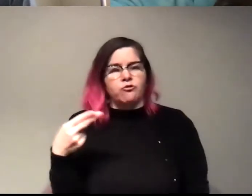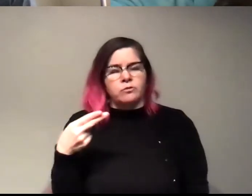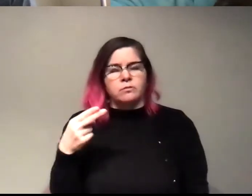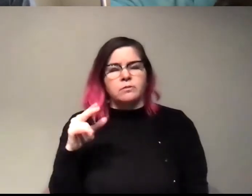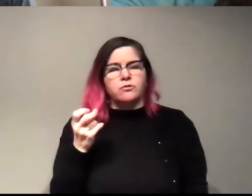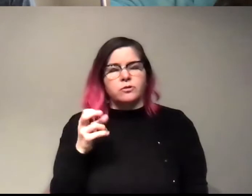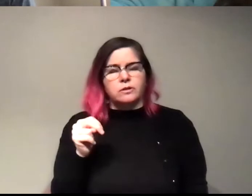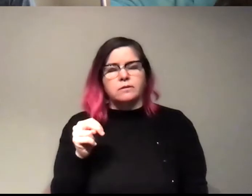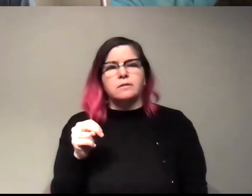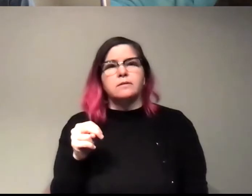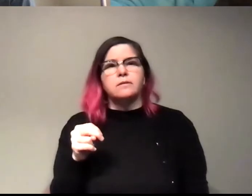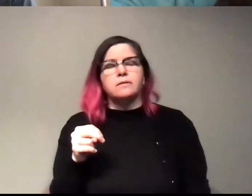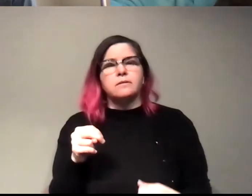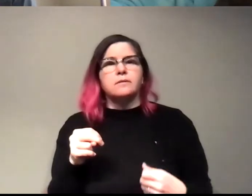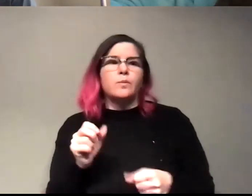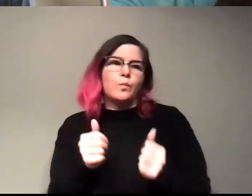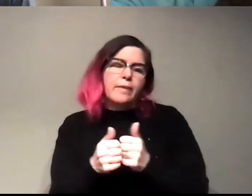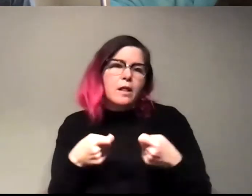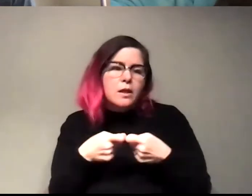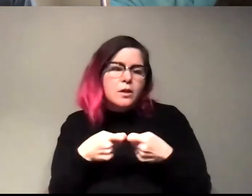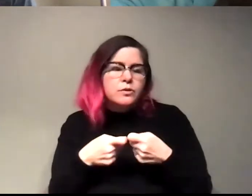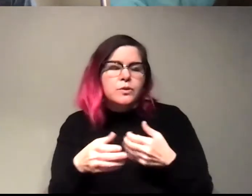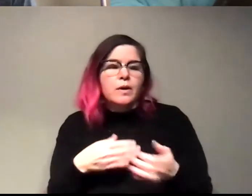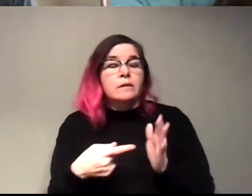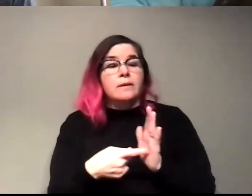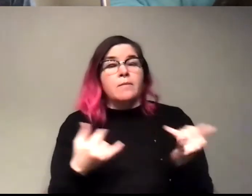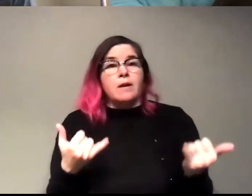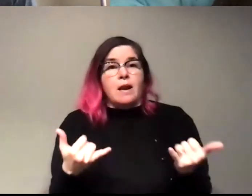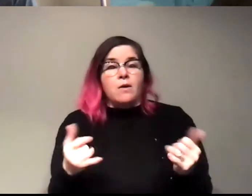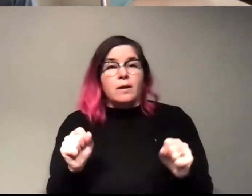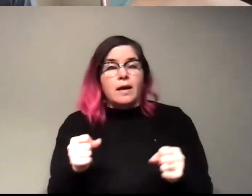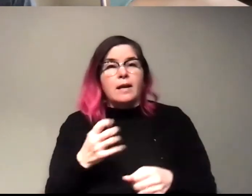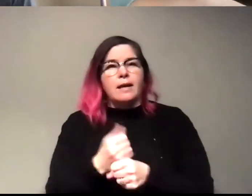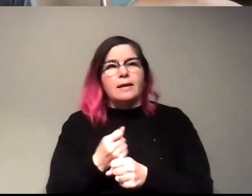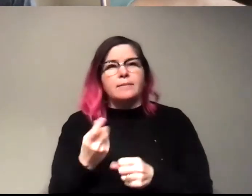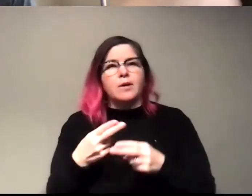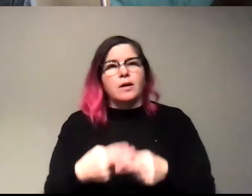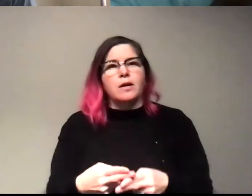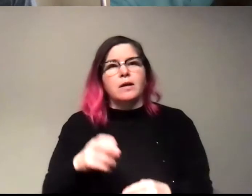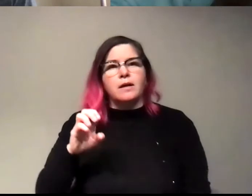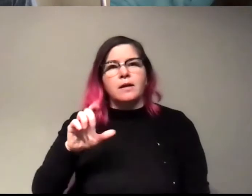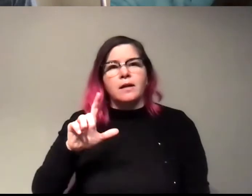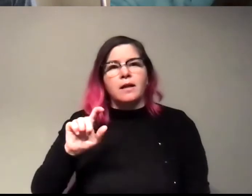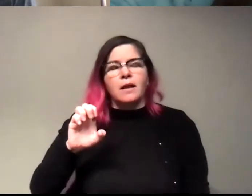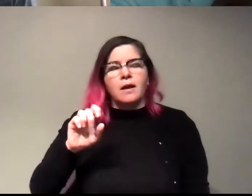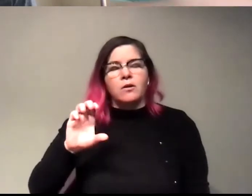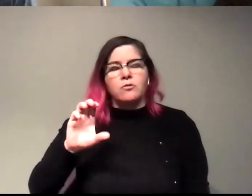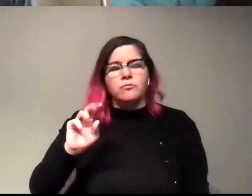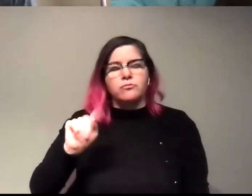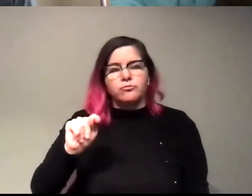with electricity or, you know, for example, right now you can get, uh, these things called electrolyzers. Um,